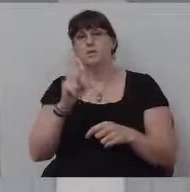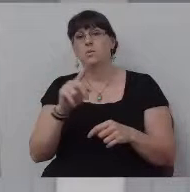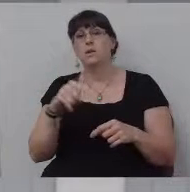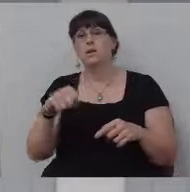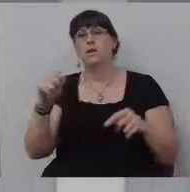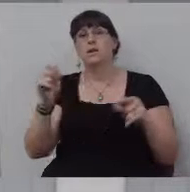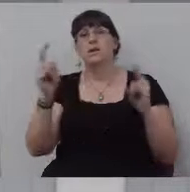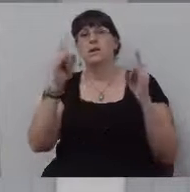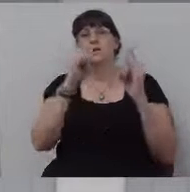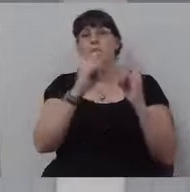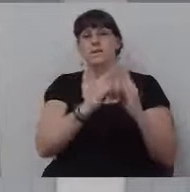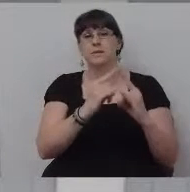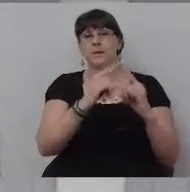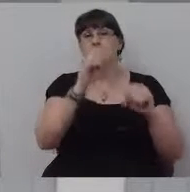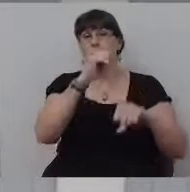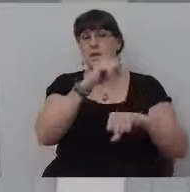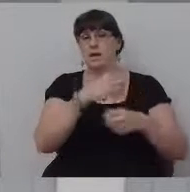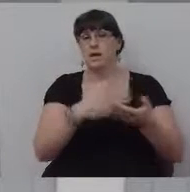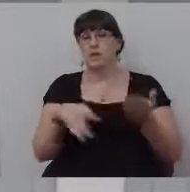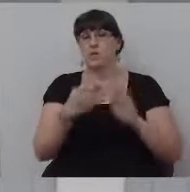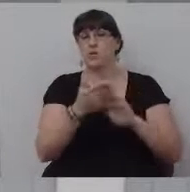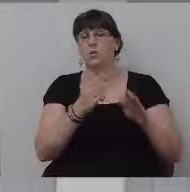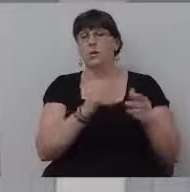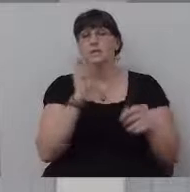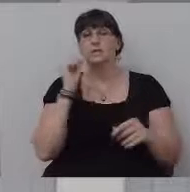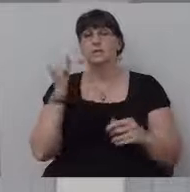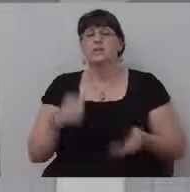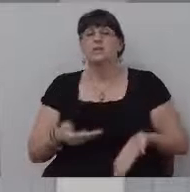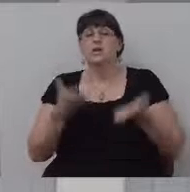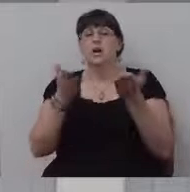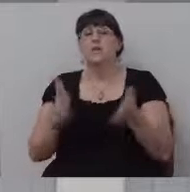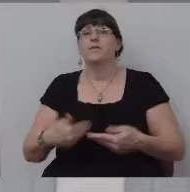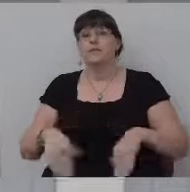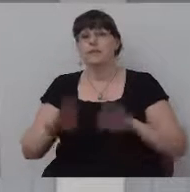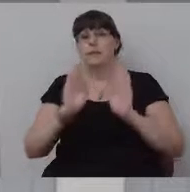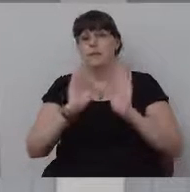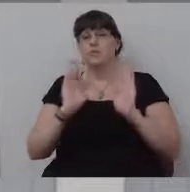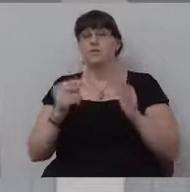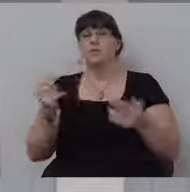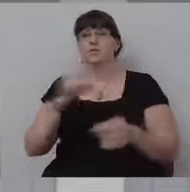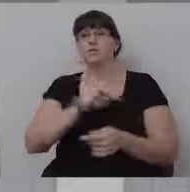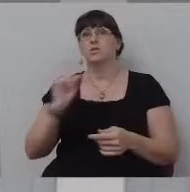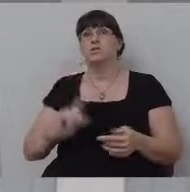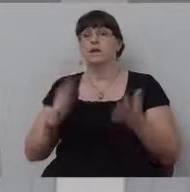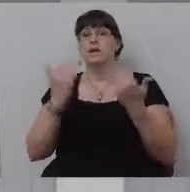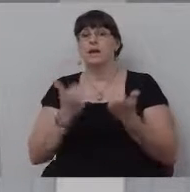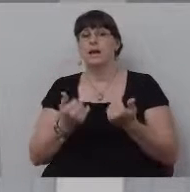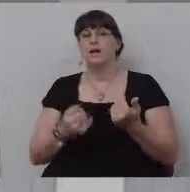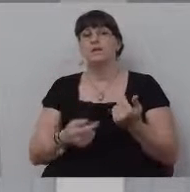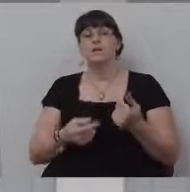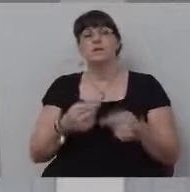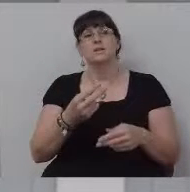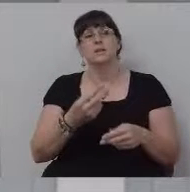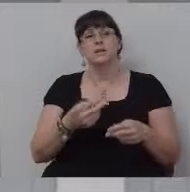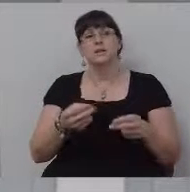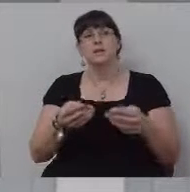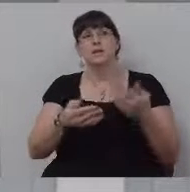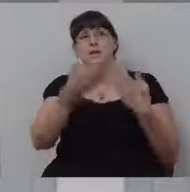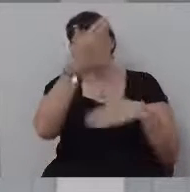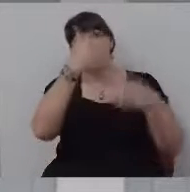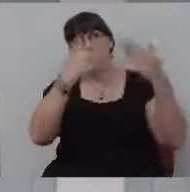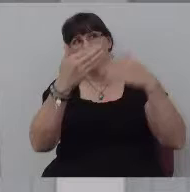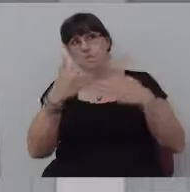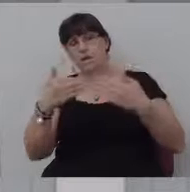they've offered this sacrifice, the Lord. And, um, and, um, and now it says, the Bible says Solomon came from his journey,